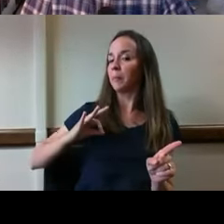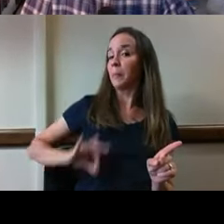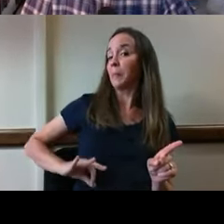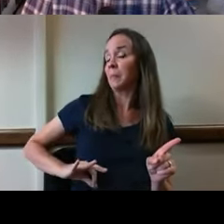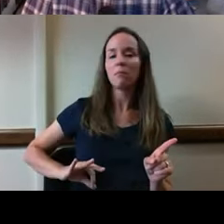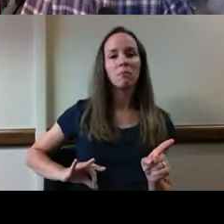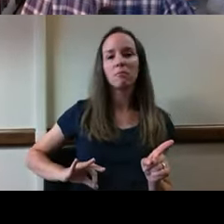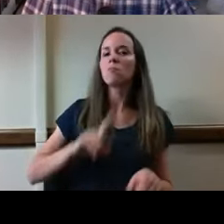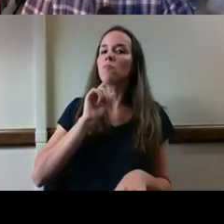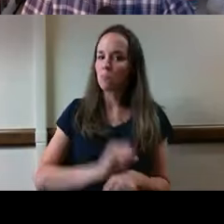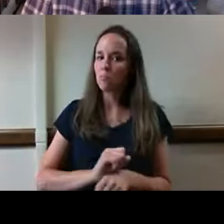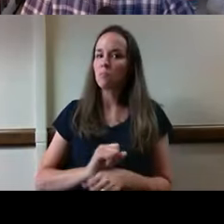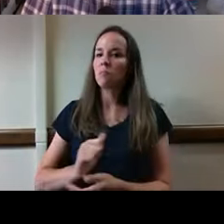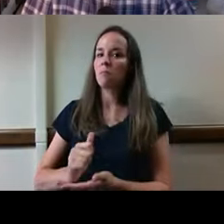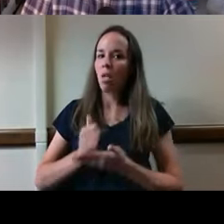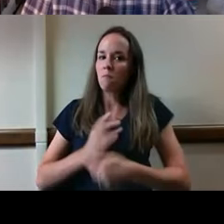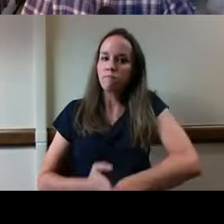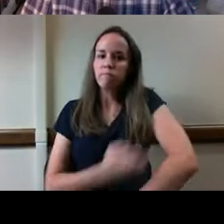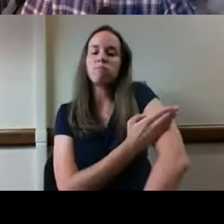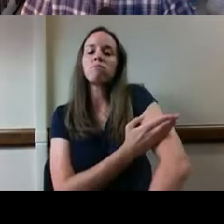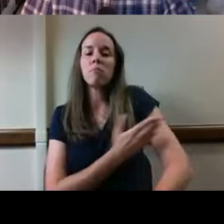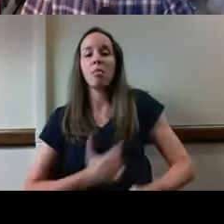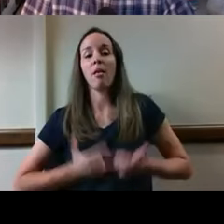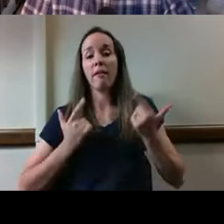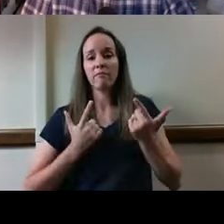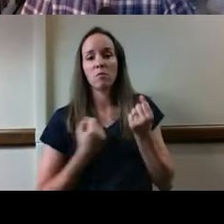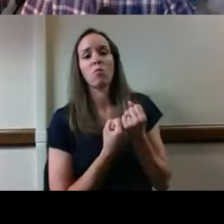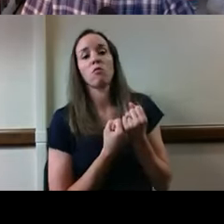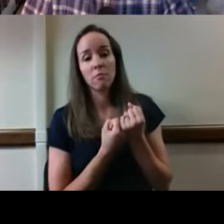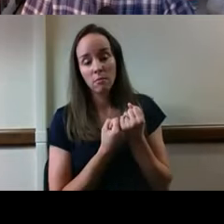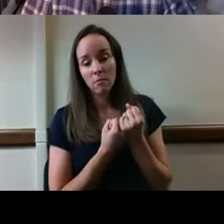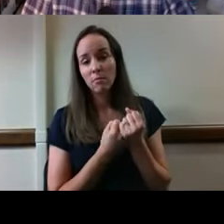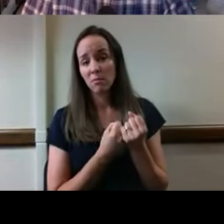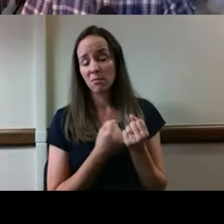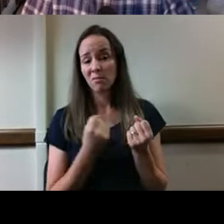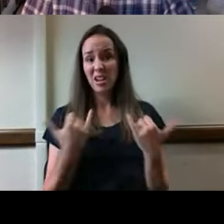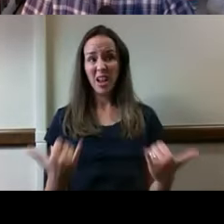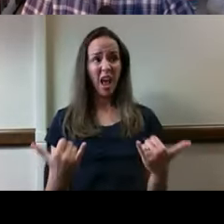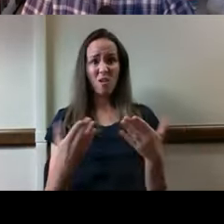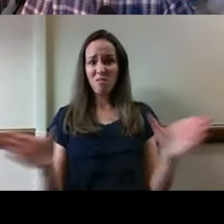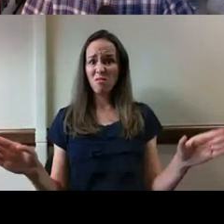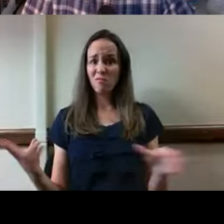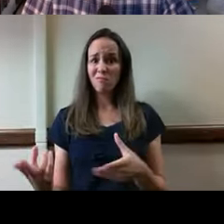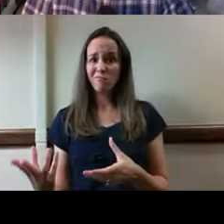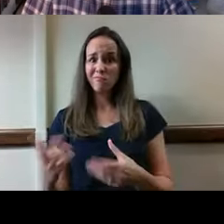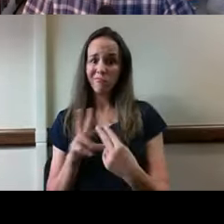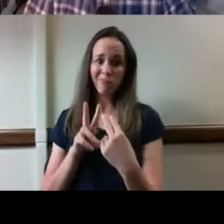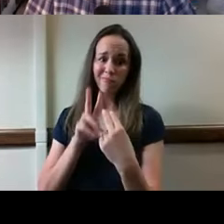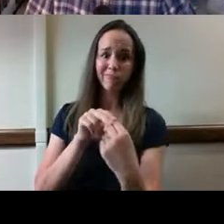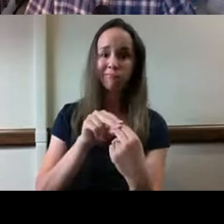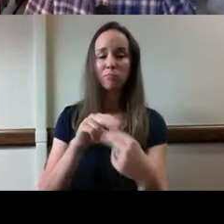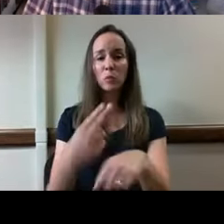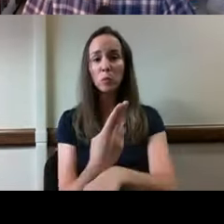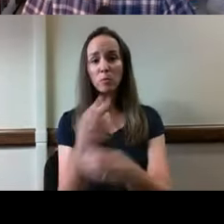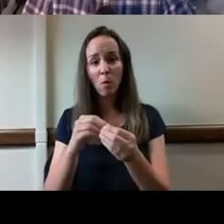they can be life changing supports. So we're all starting to use them more. We're all starting to have questions coming to